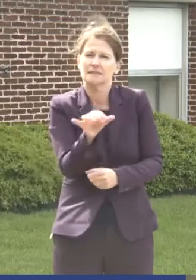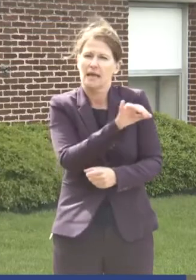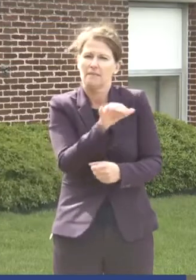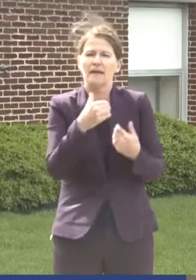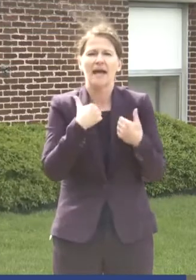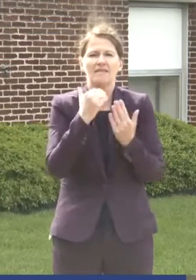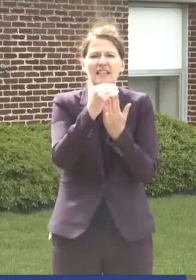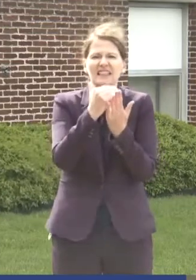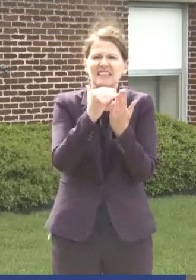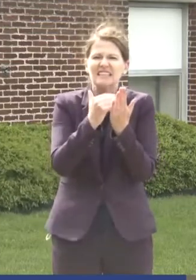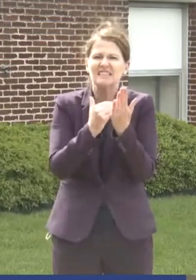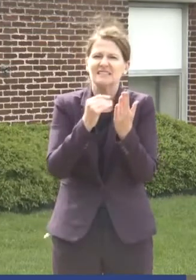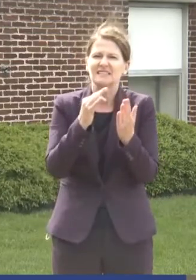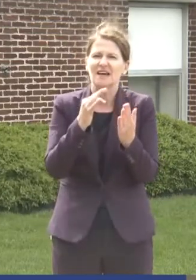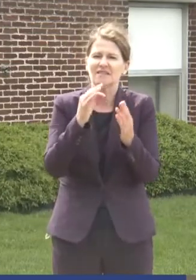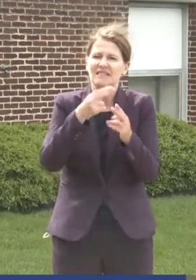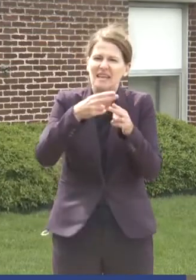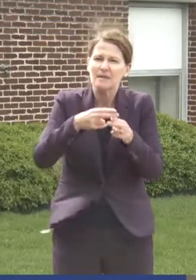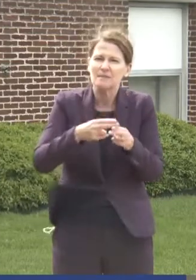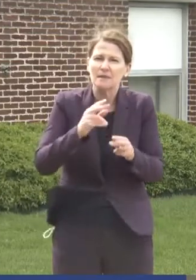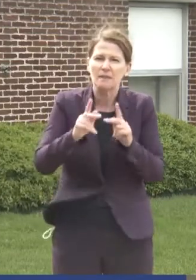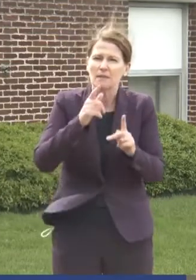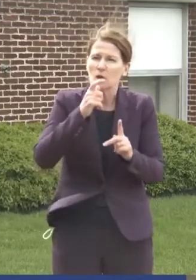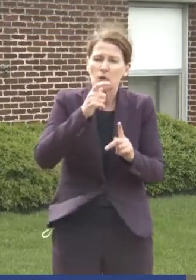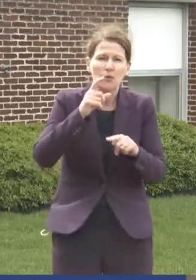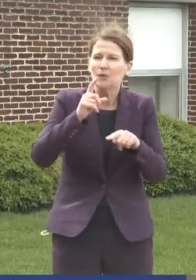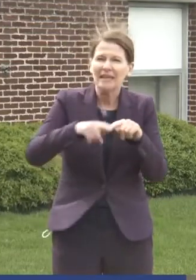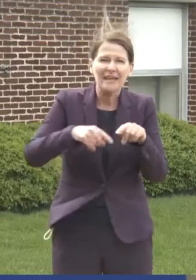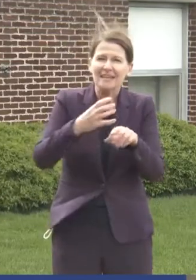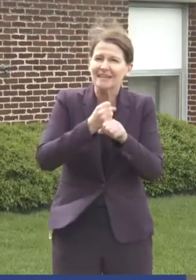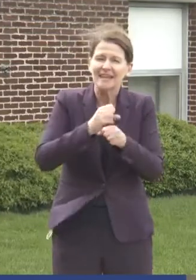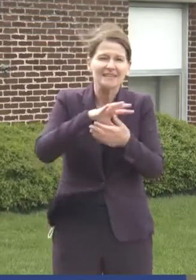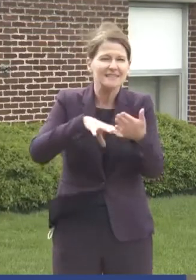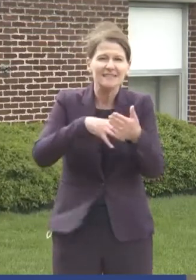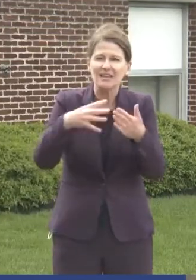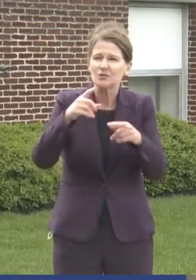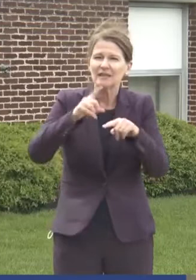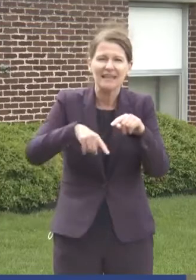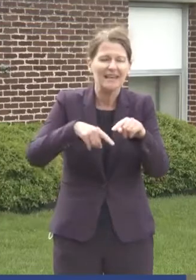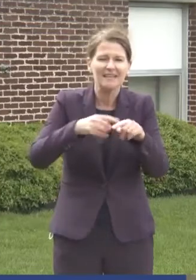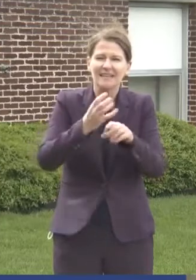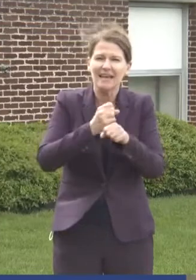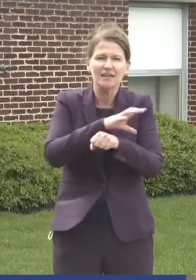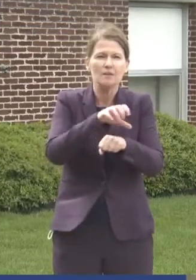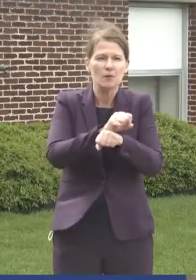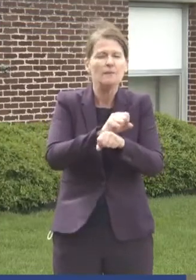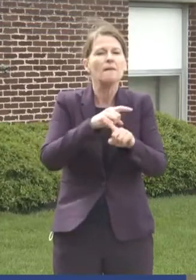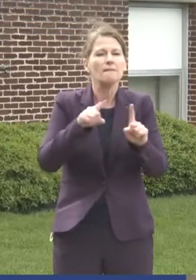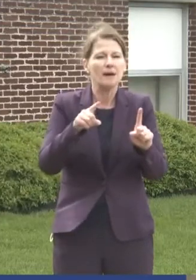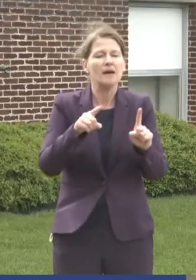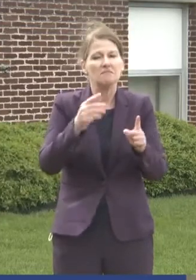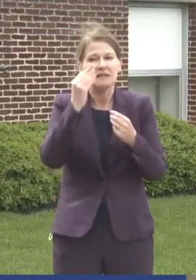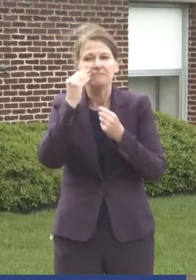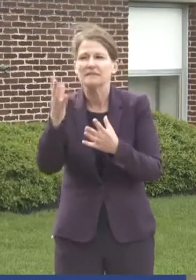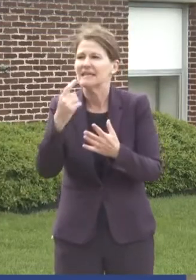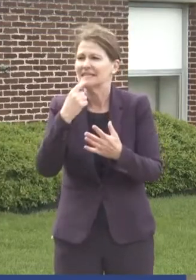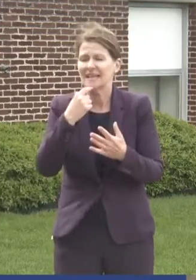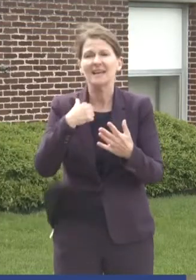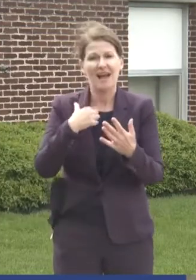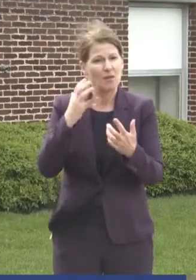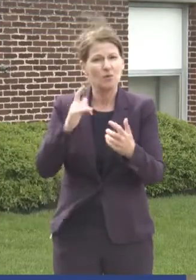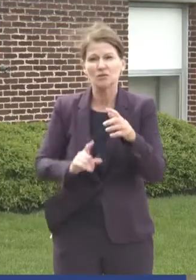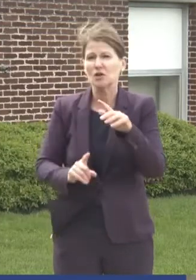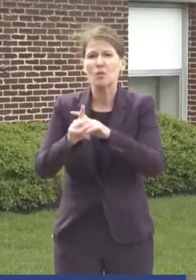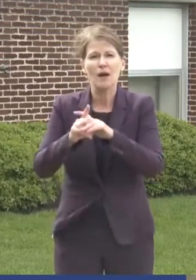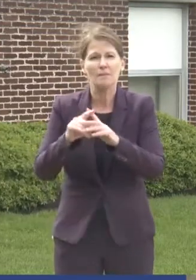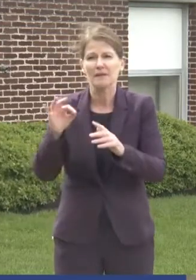list of individuals who have not been able to get on the schedule list, but they have made it known that they will be here